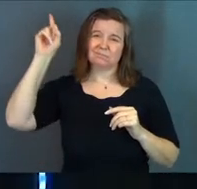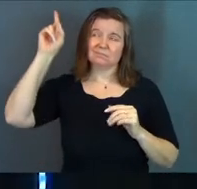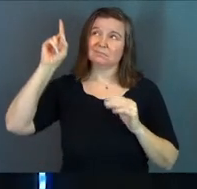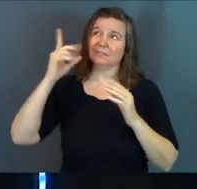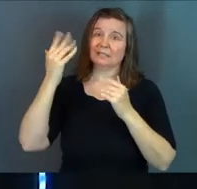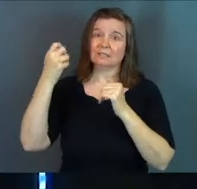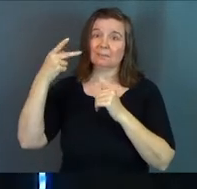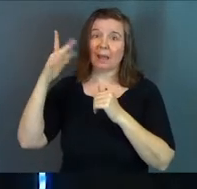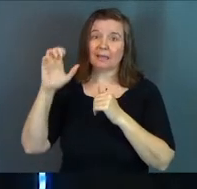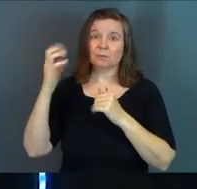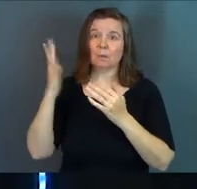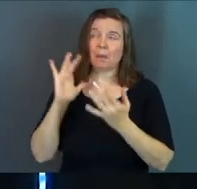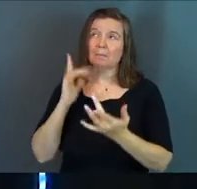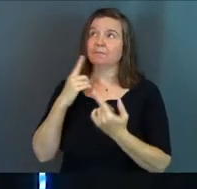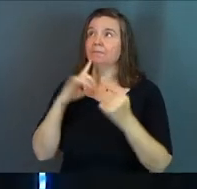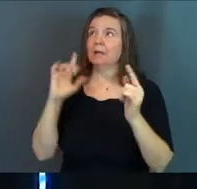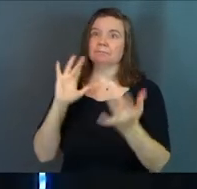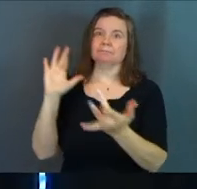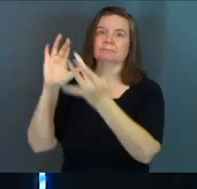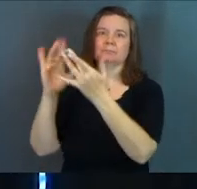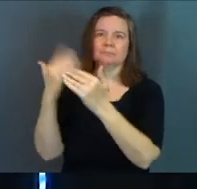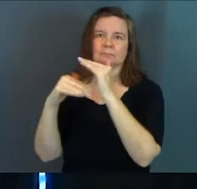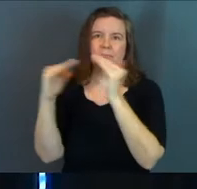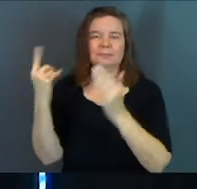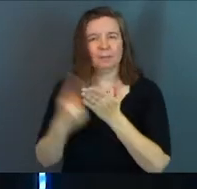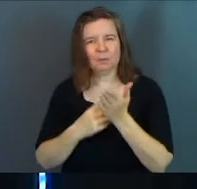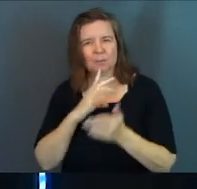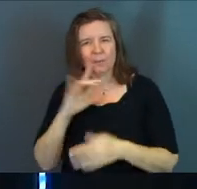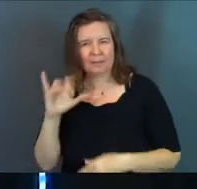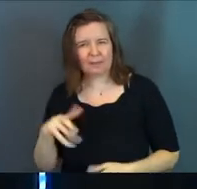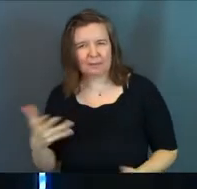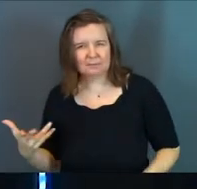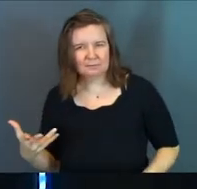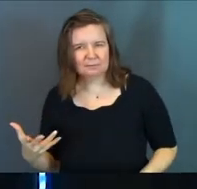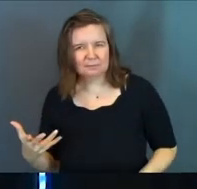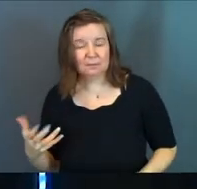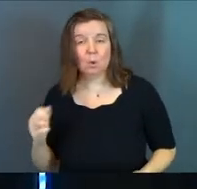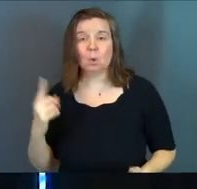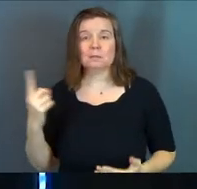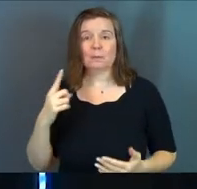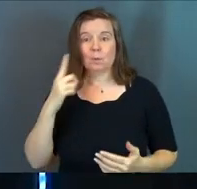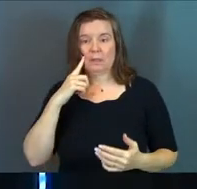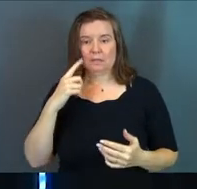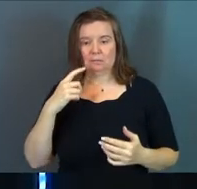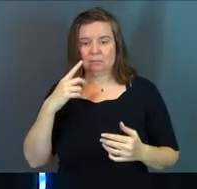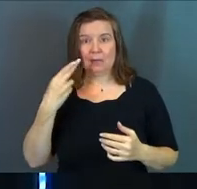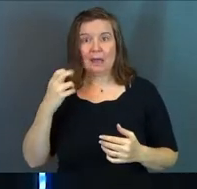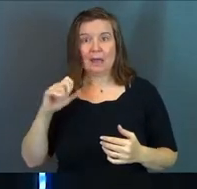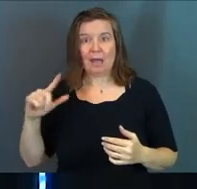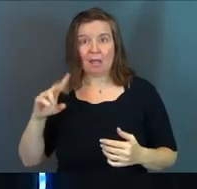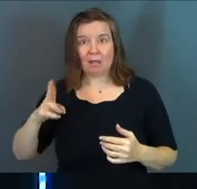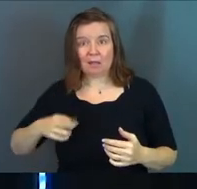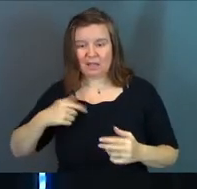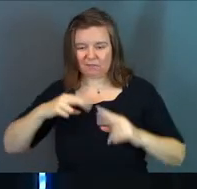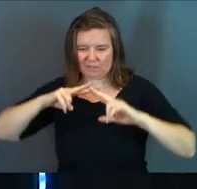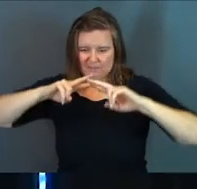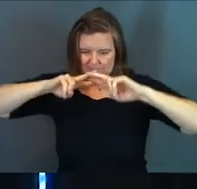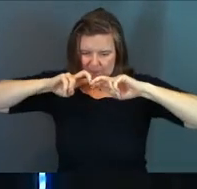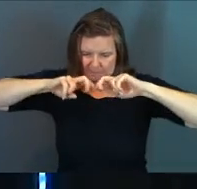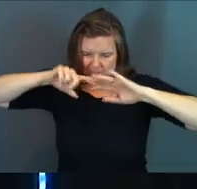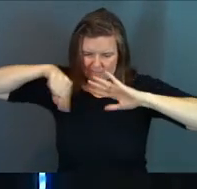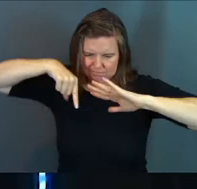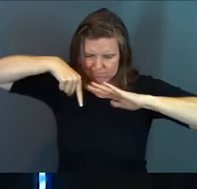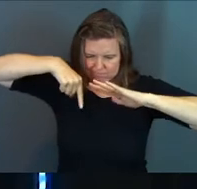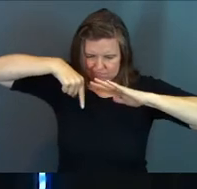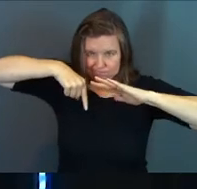deep enough into space, we might suddenly discover heaven. Sometimes we talk about it like that. Or sometimes we talk about hell. Like if we drilled down